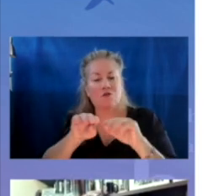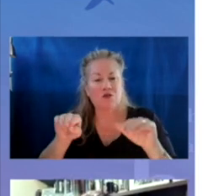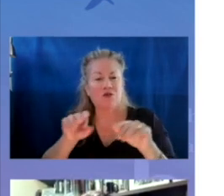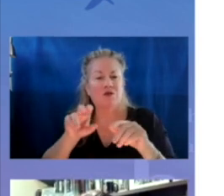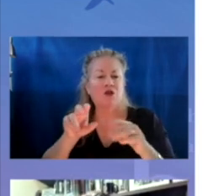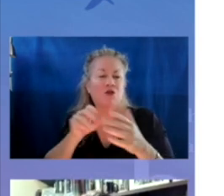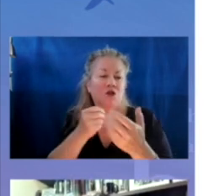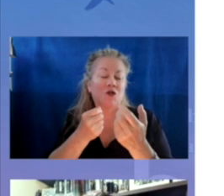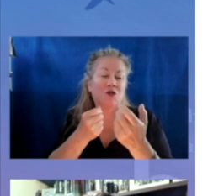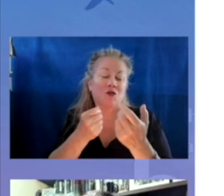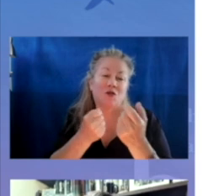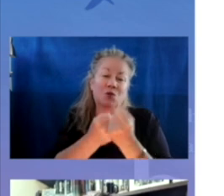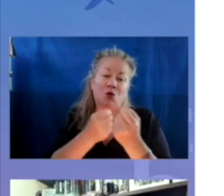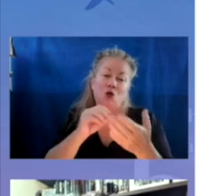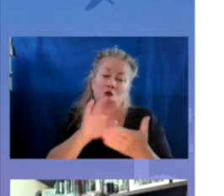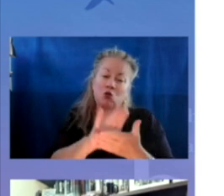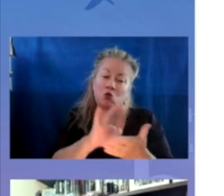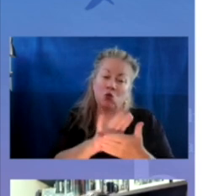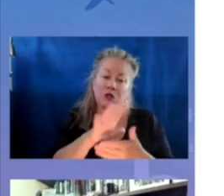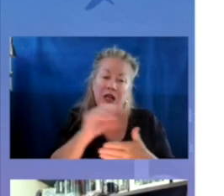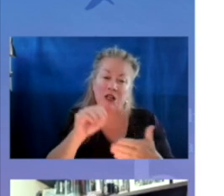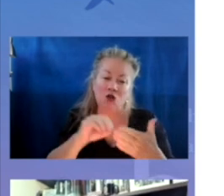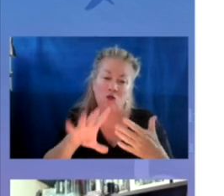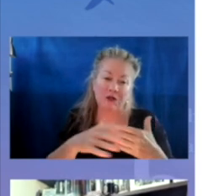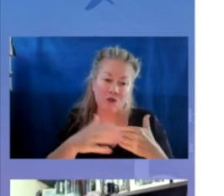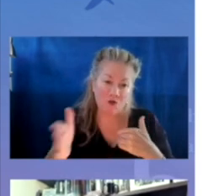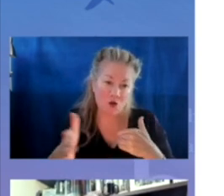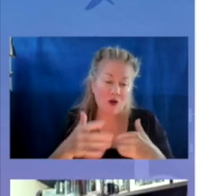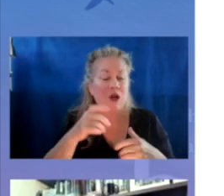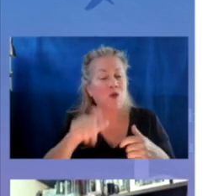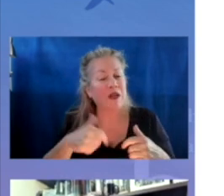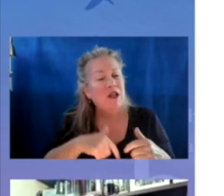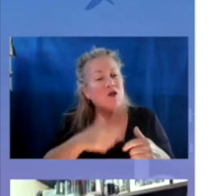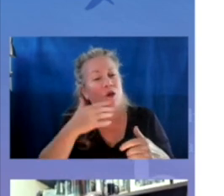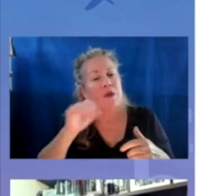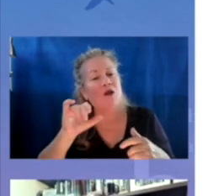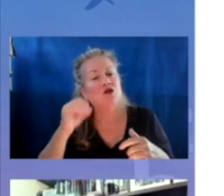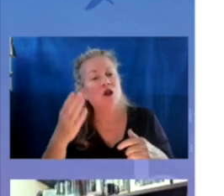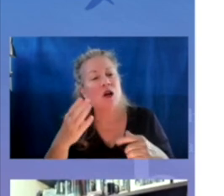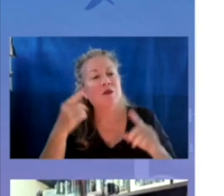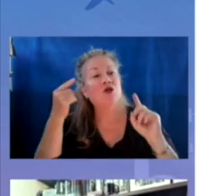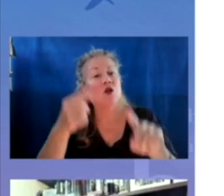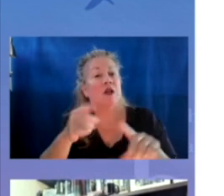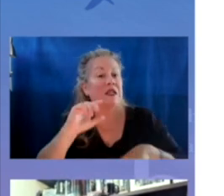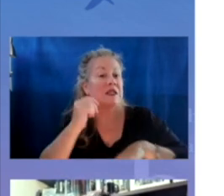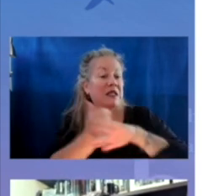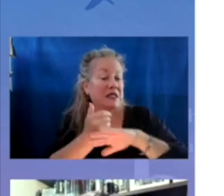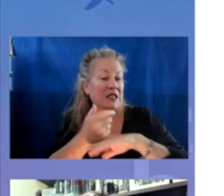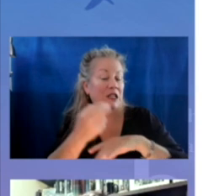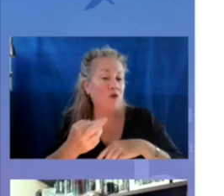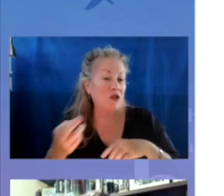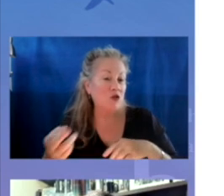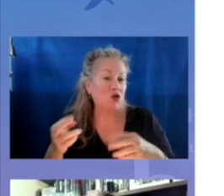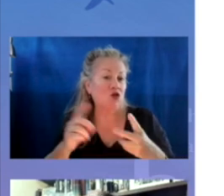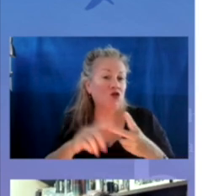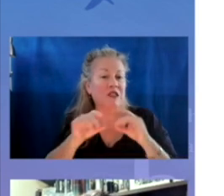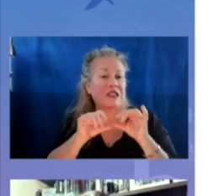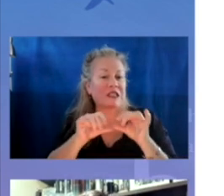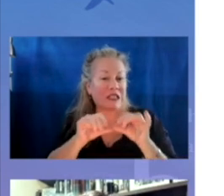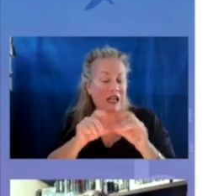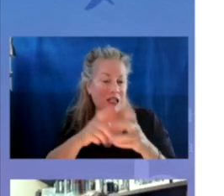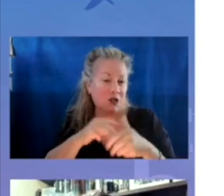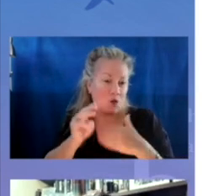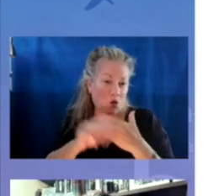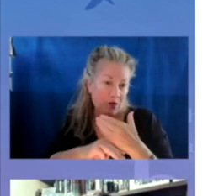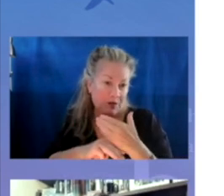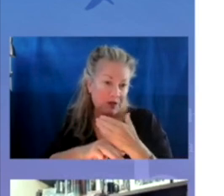support schools and students moving forward. We also know we need to do a better job of targeting existing resources to sustain